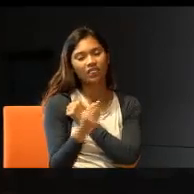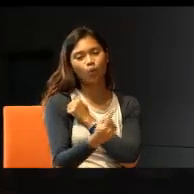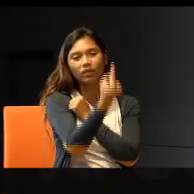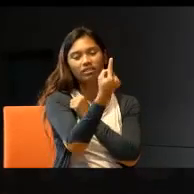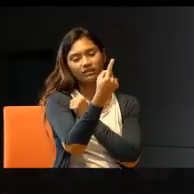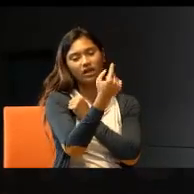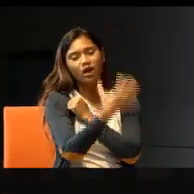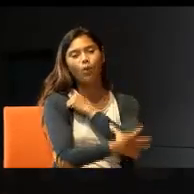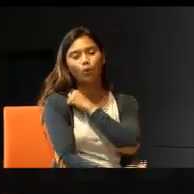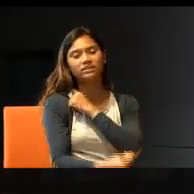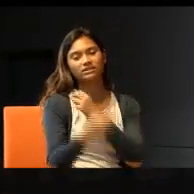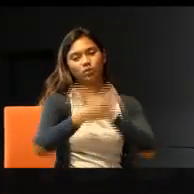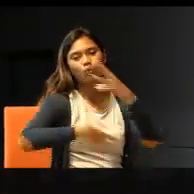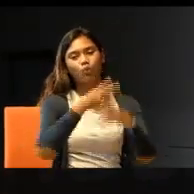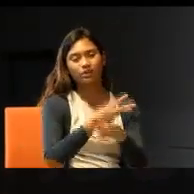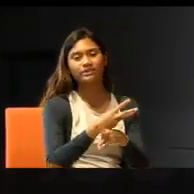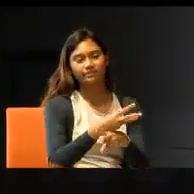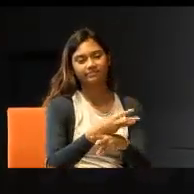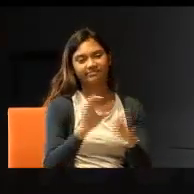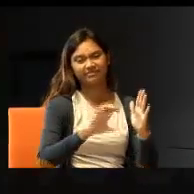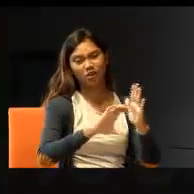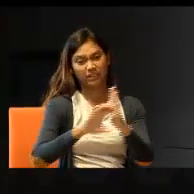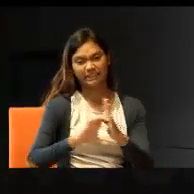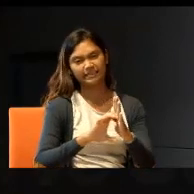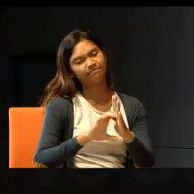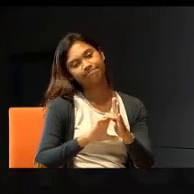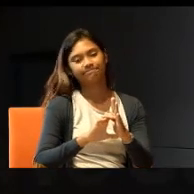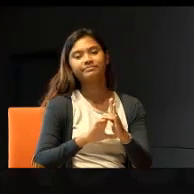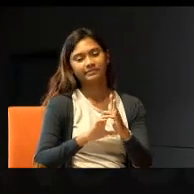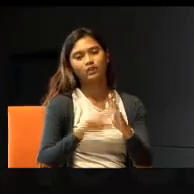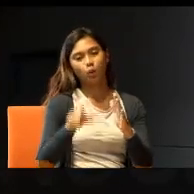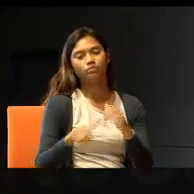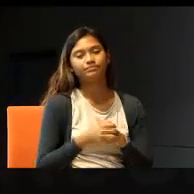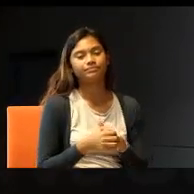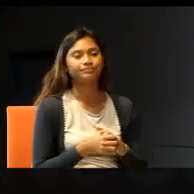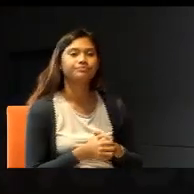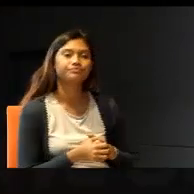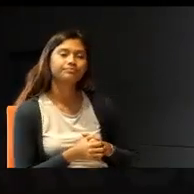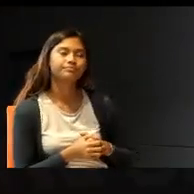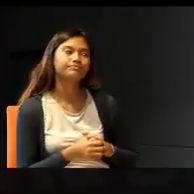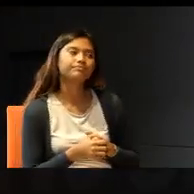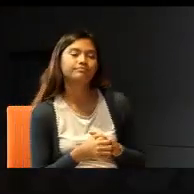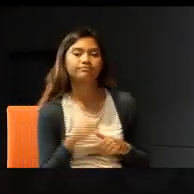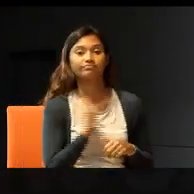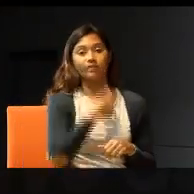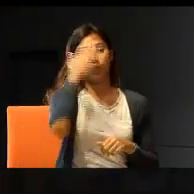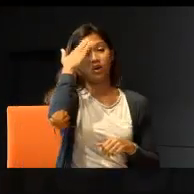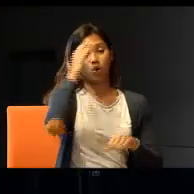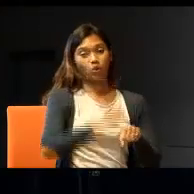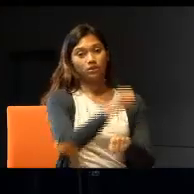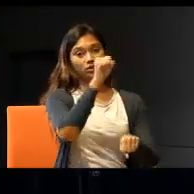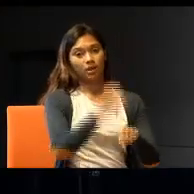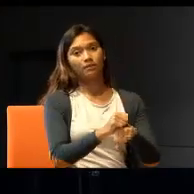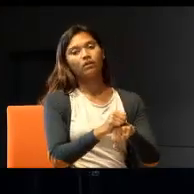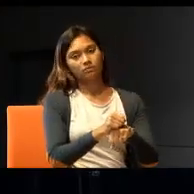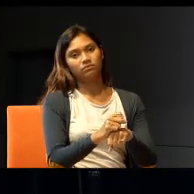So, conditions are a bit extreme, but, why, we know, Singapore is, one